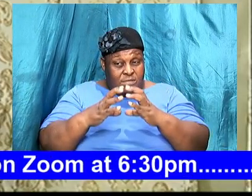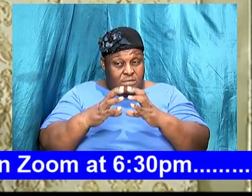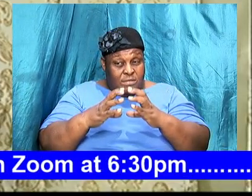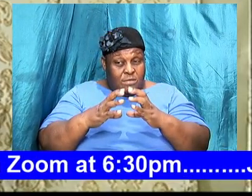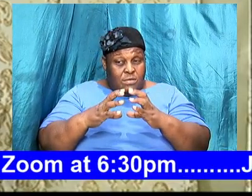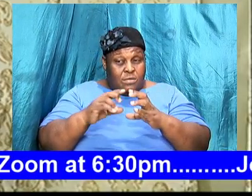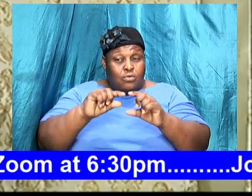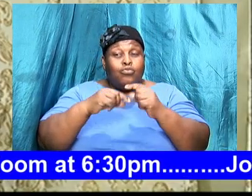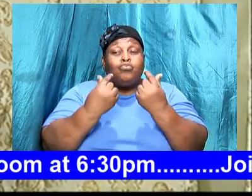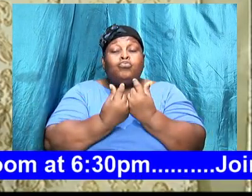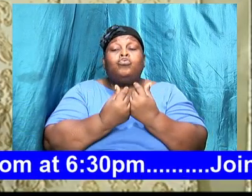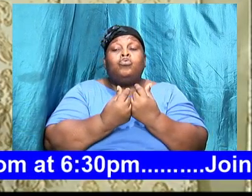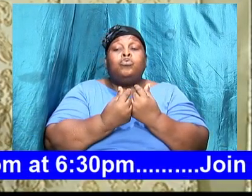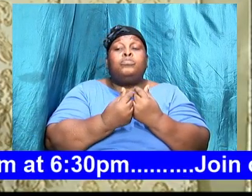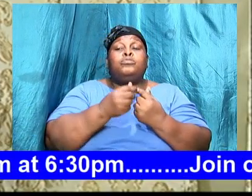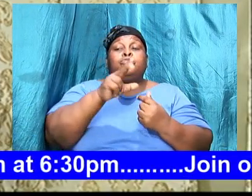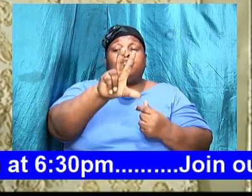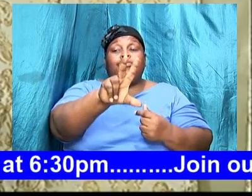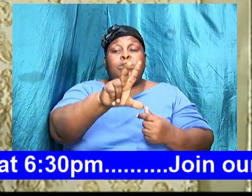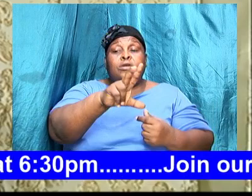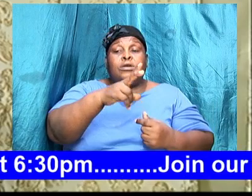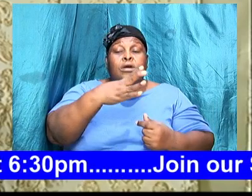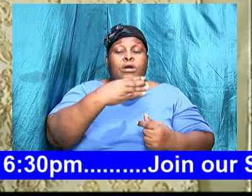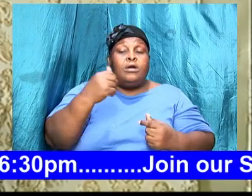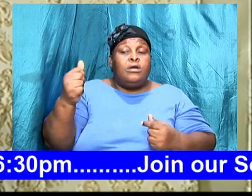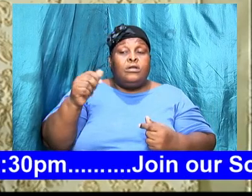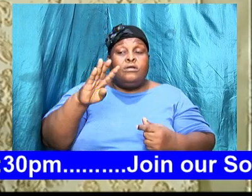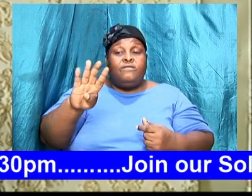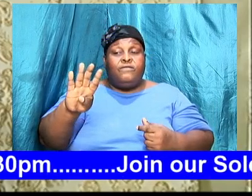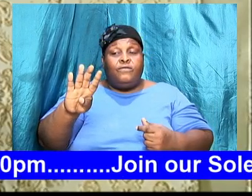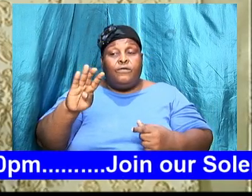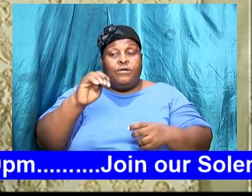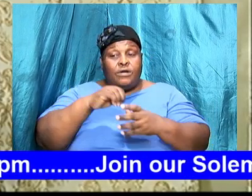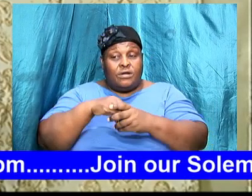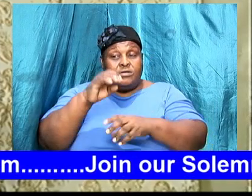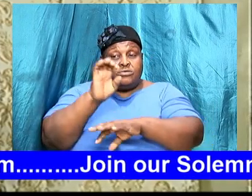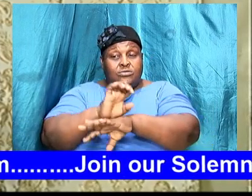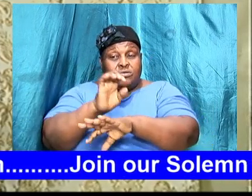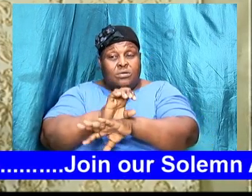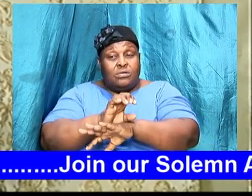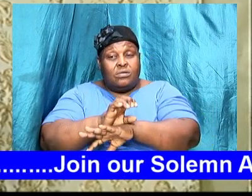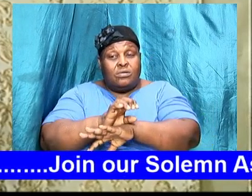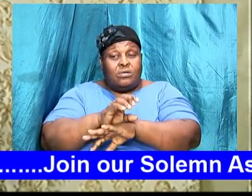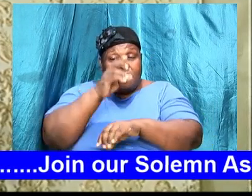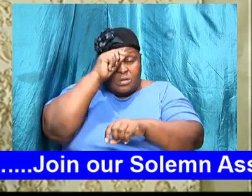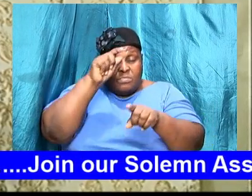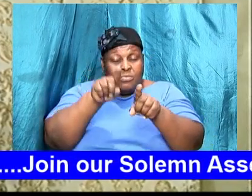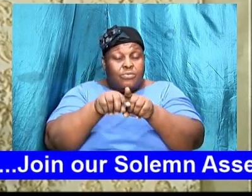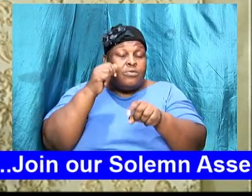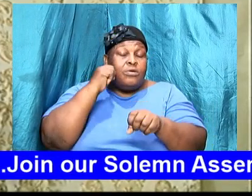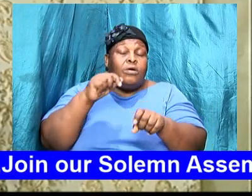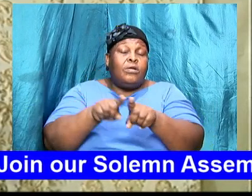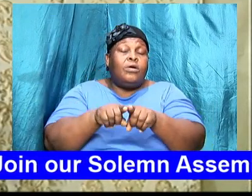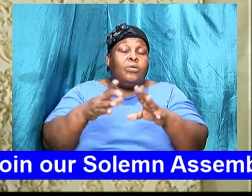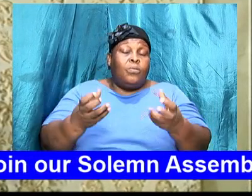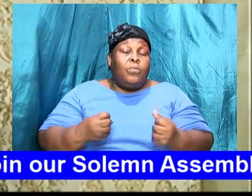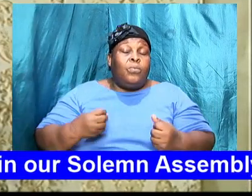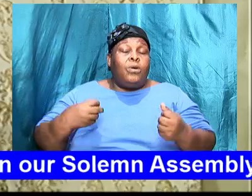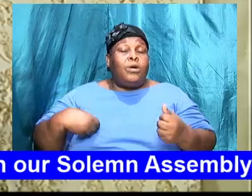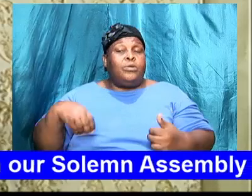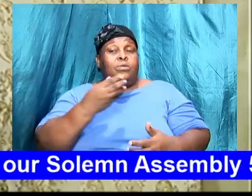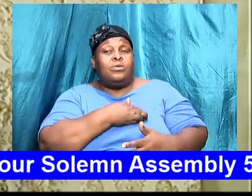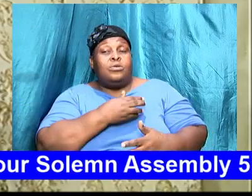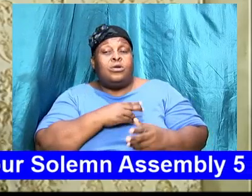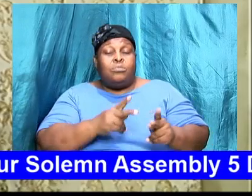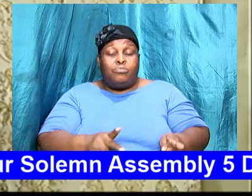and 4 will be in the sanctuary virgin I want to encourage us to prepare our